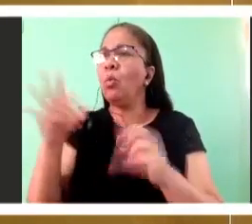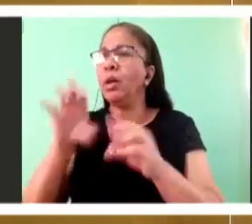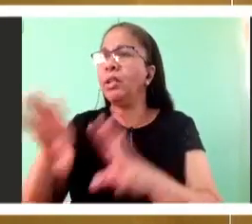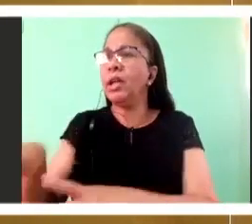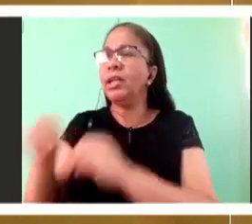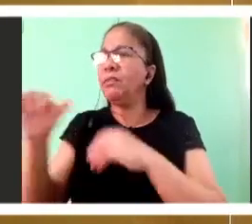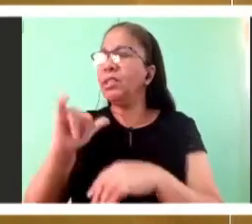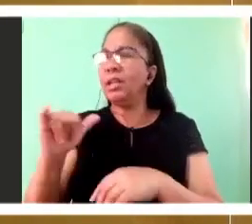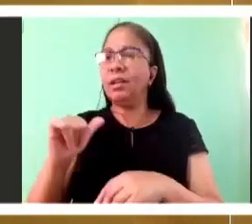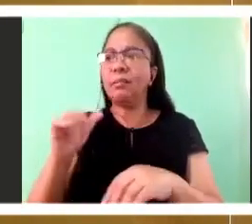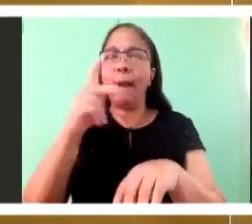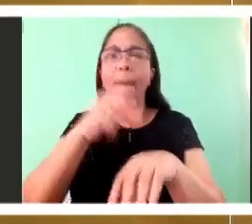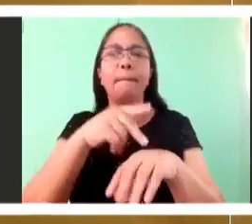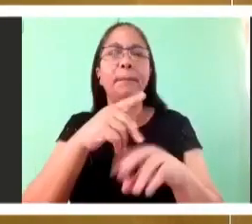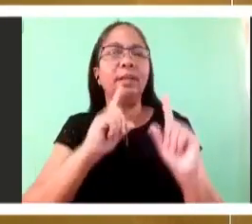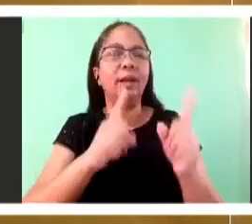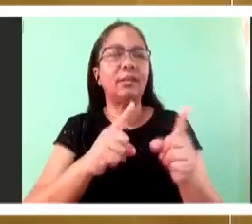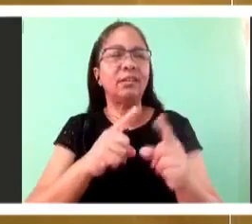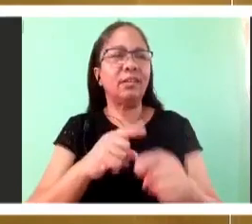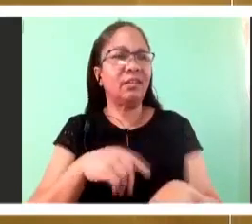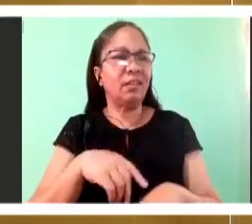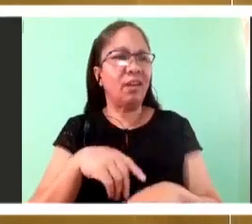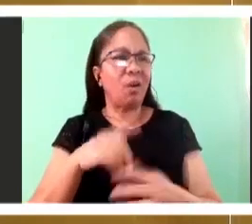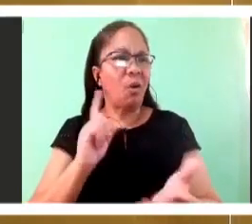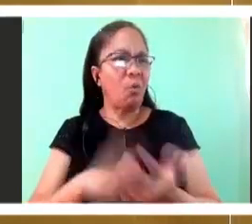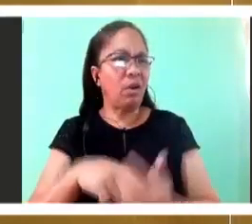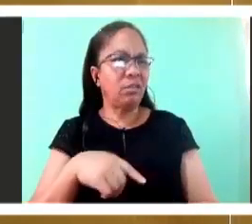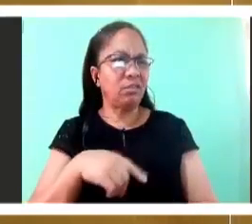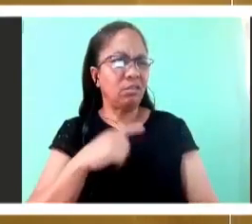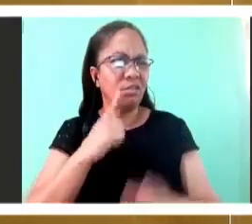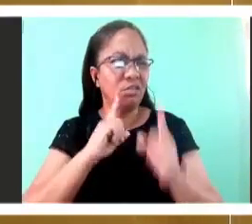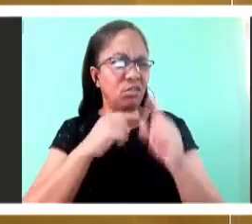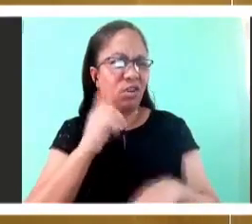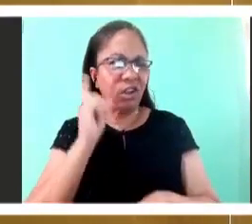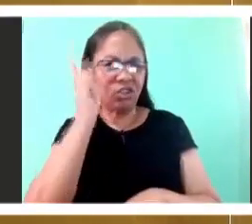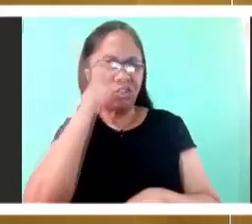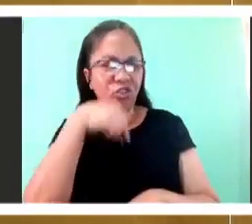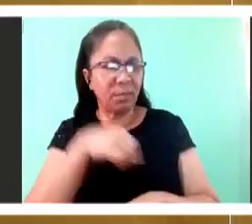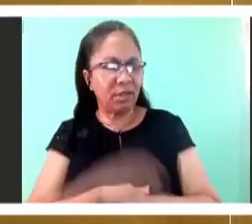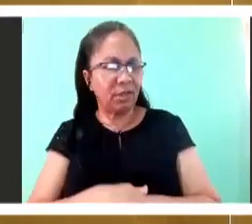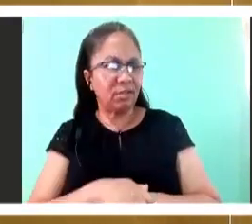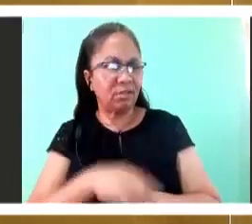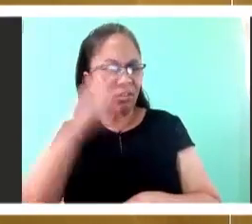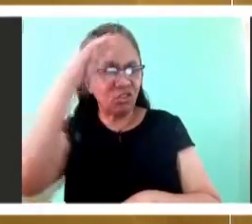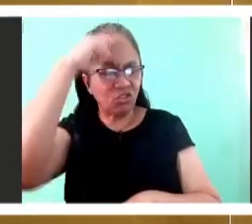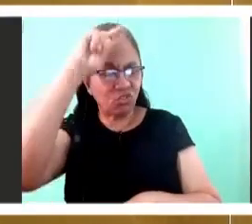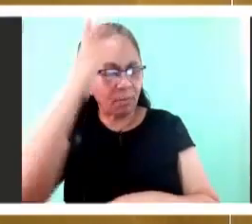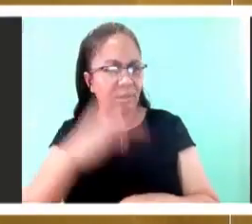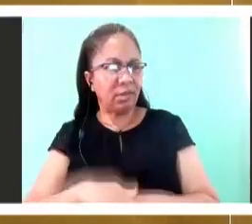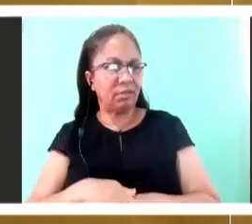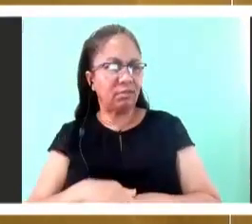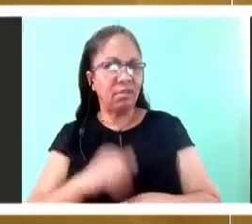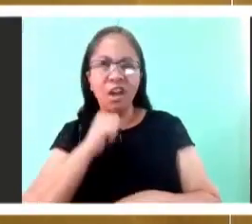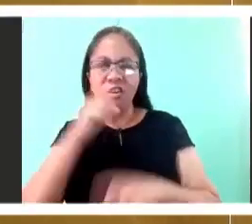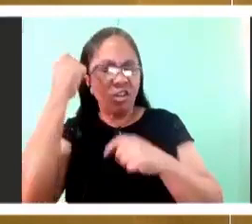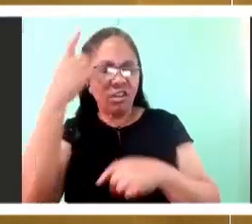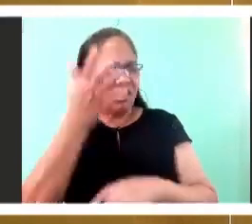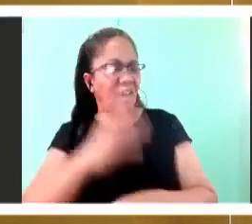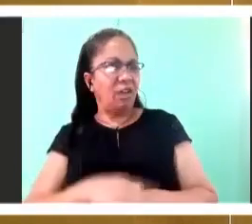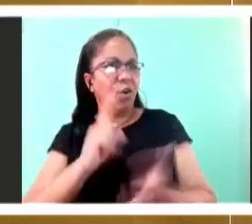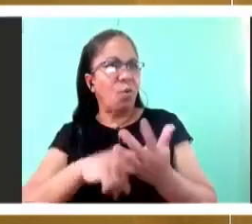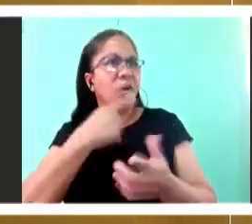how to make sense of it. I can't put together the string of words in a sentence that makes sense in my head or my heart.